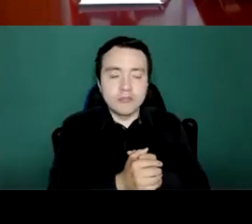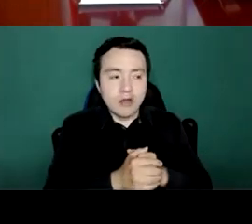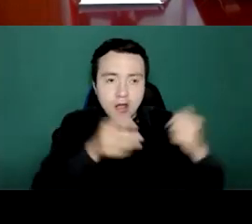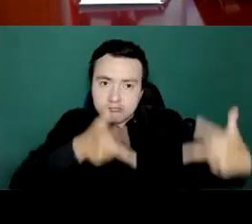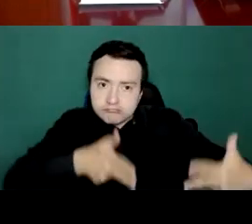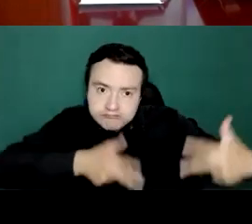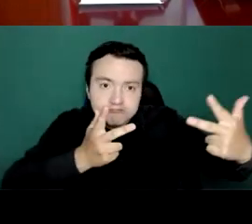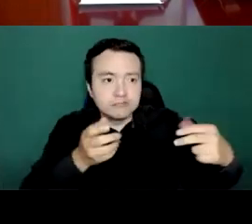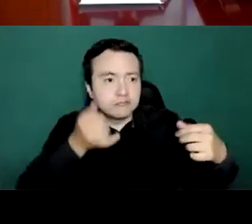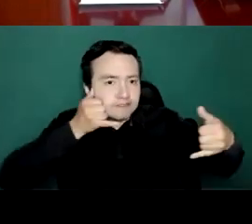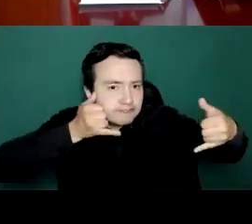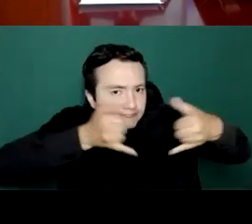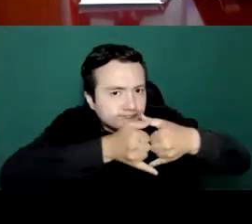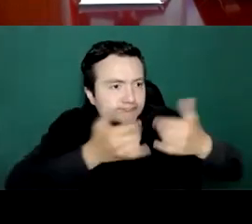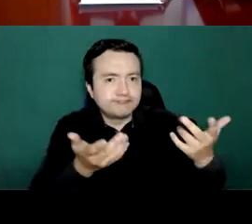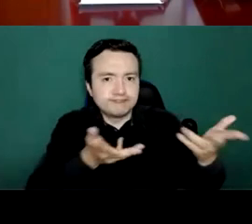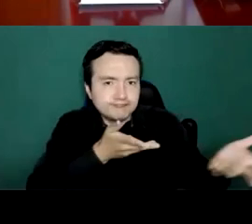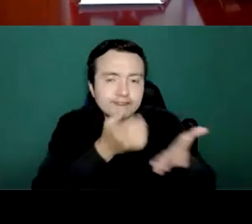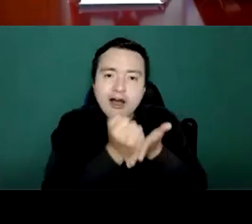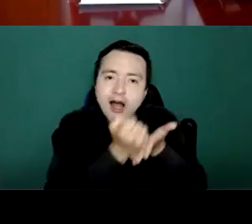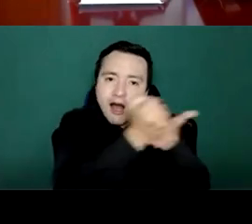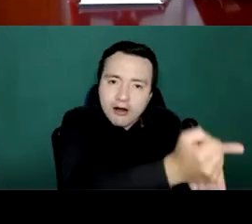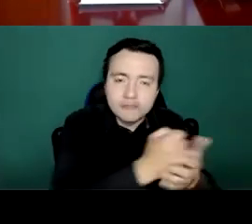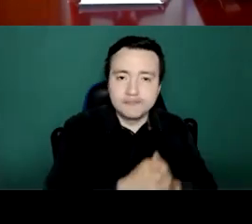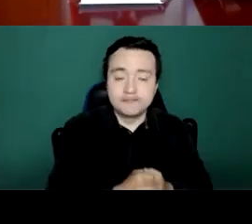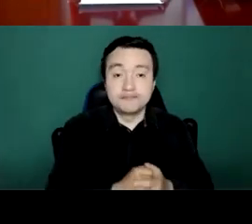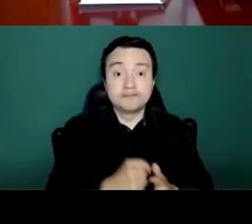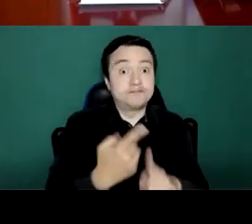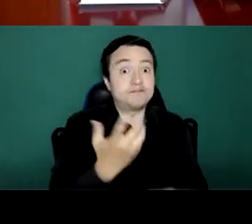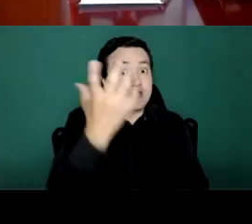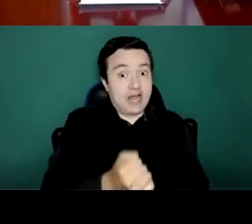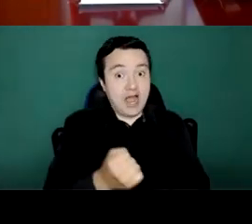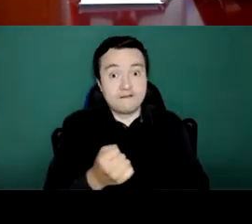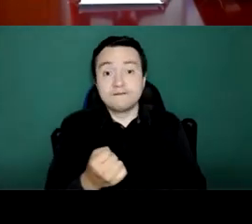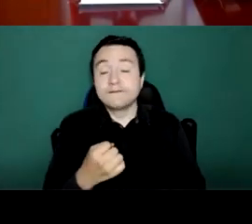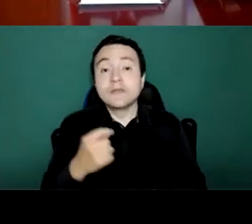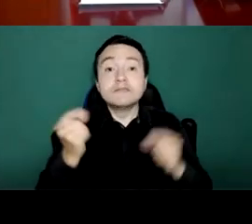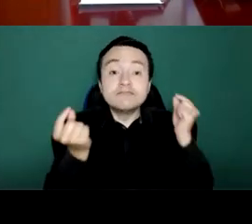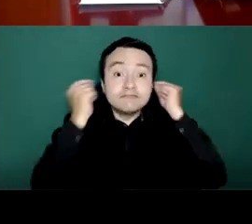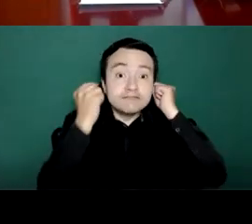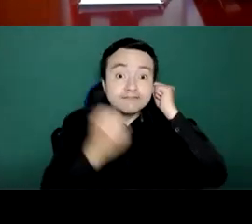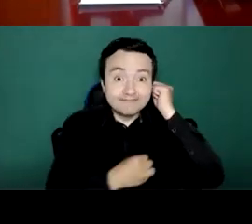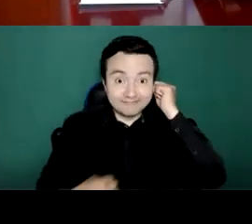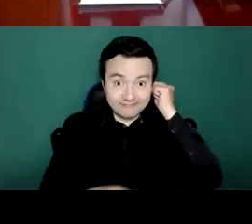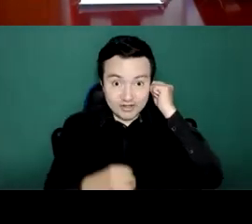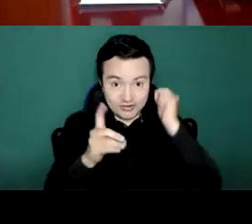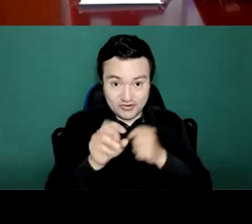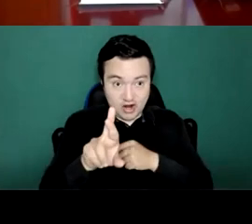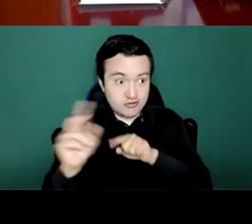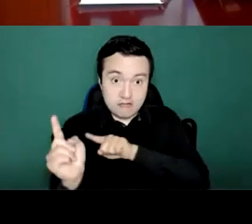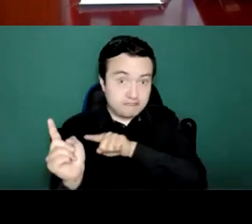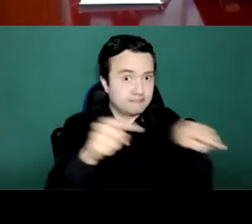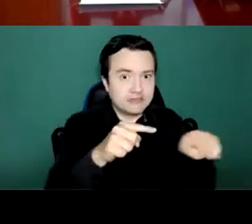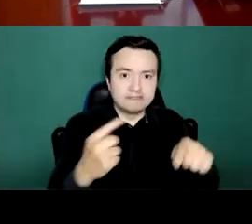manifestations or mental health manifestations, we have to move to different portals. So tele-mental health